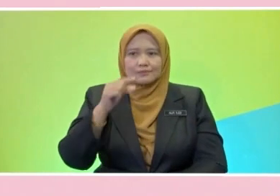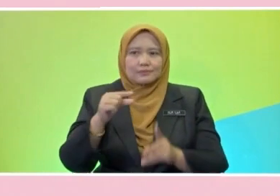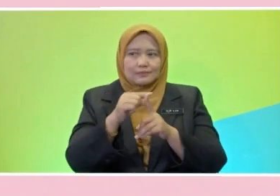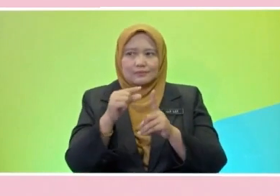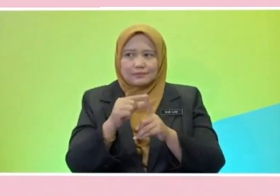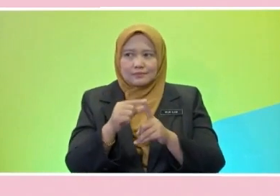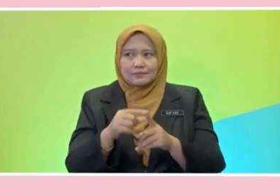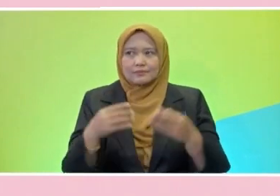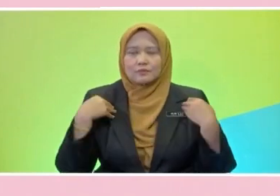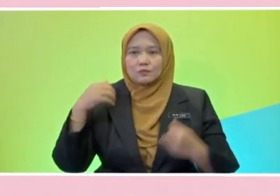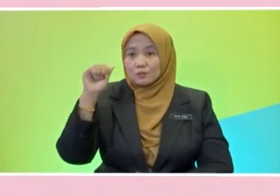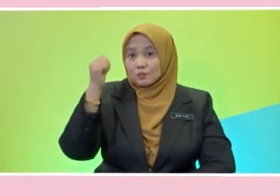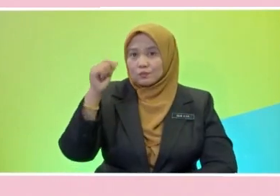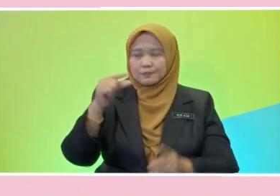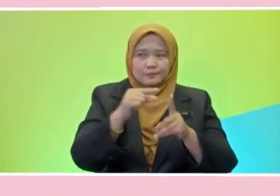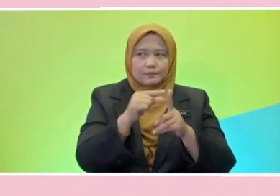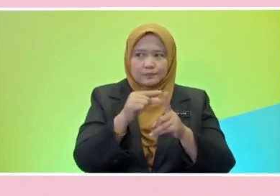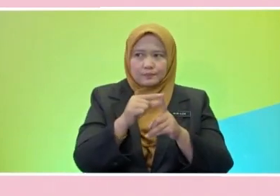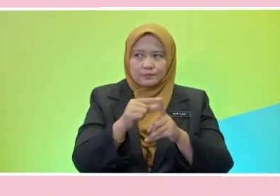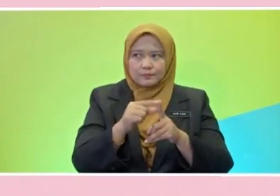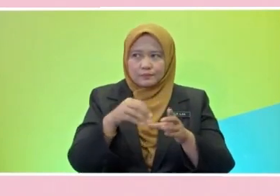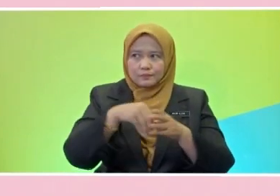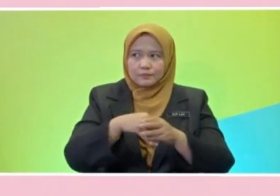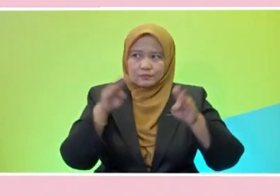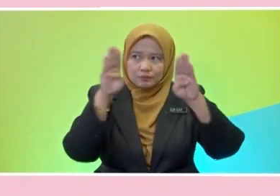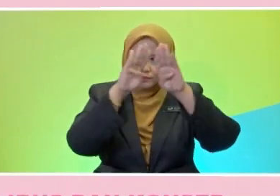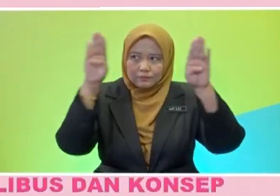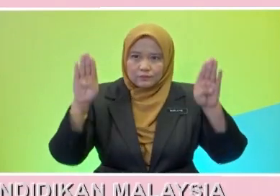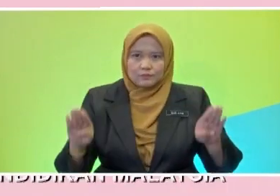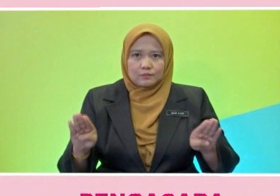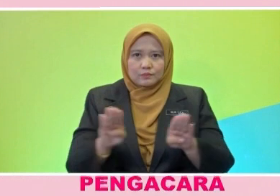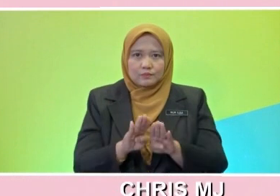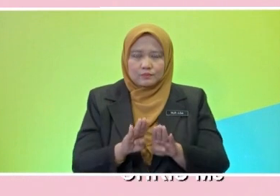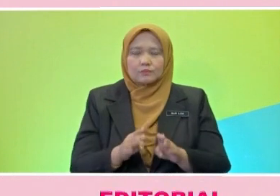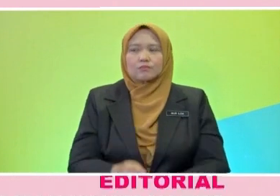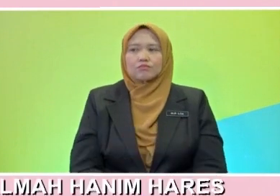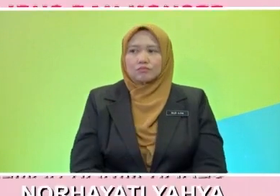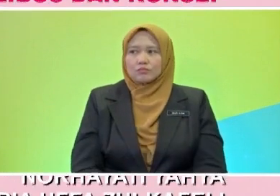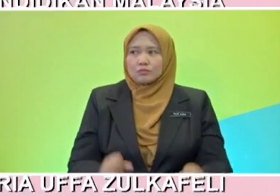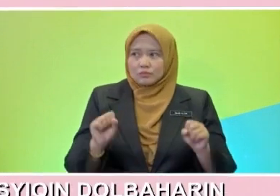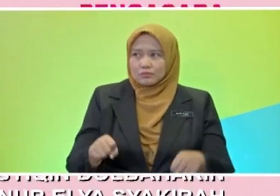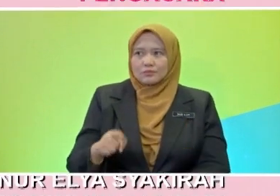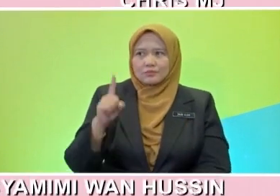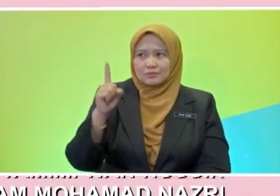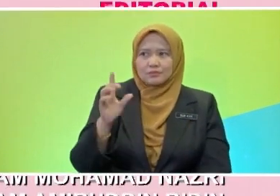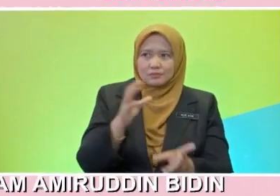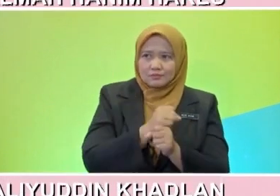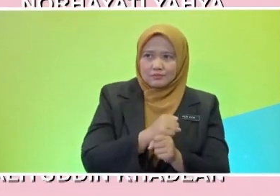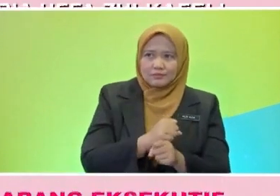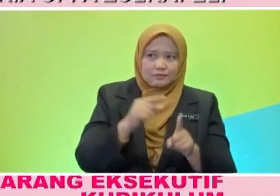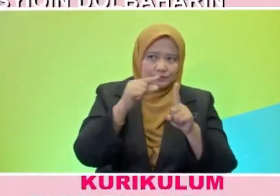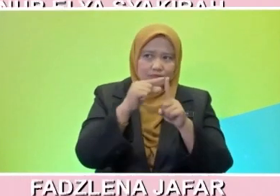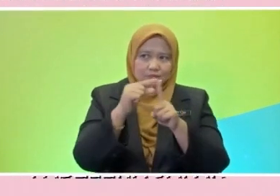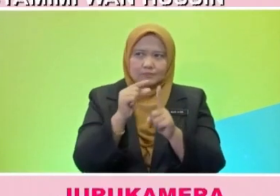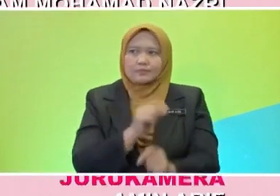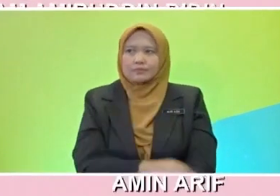10 words in the box there. Okay. So, can you find me at least one? At least one. At least one,